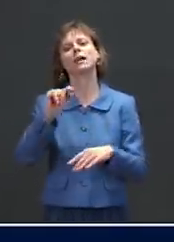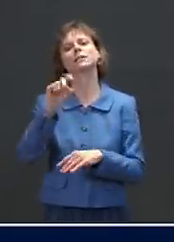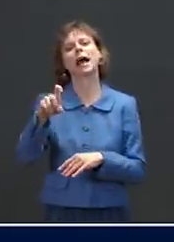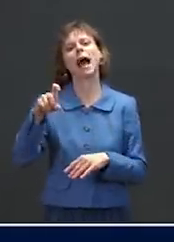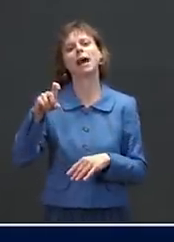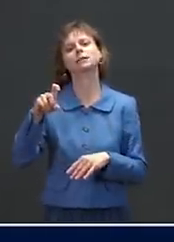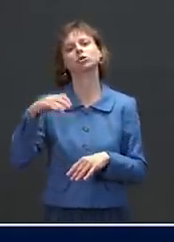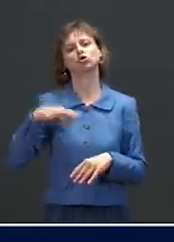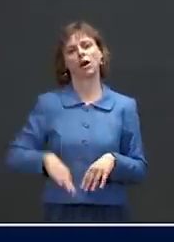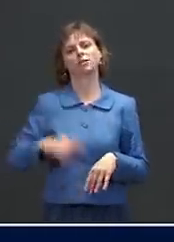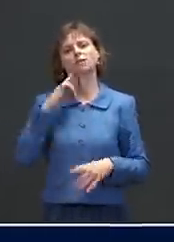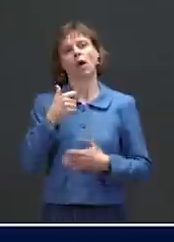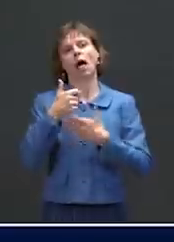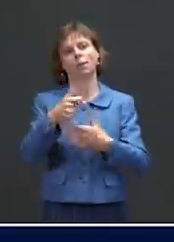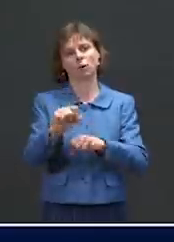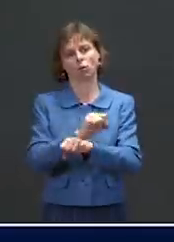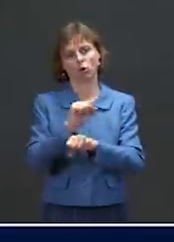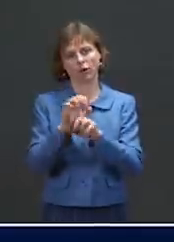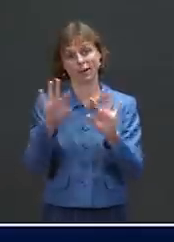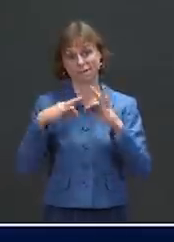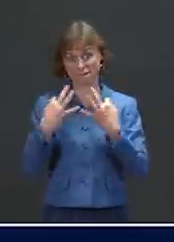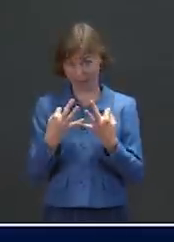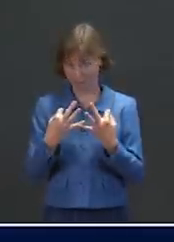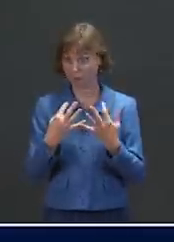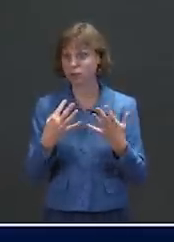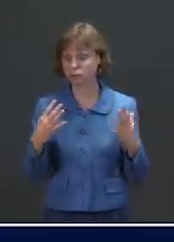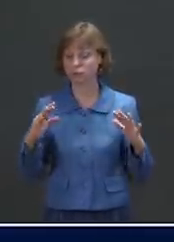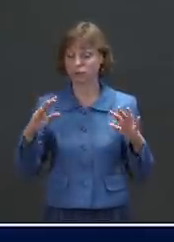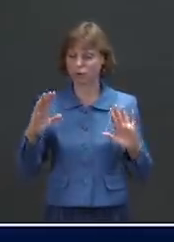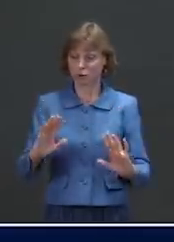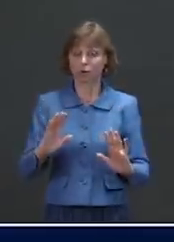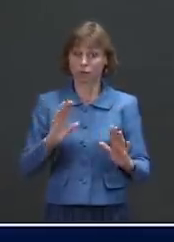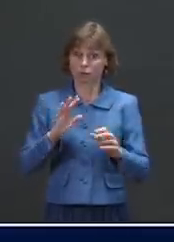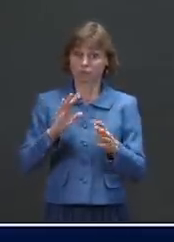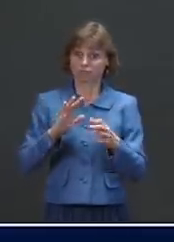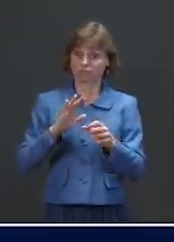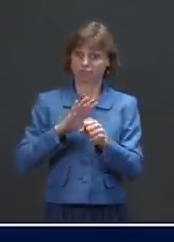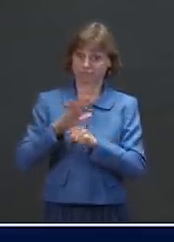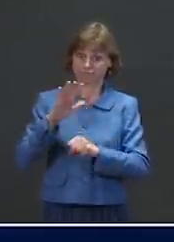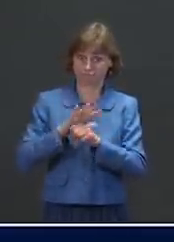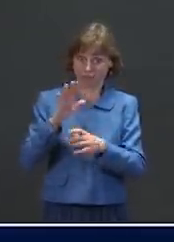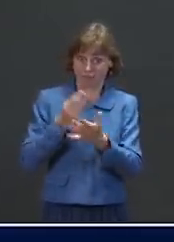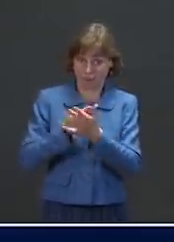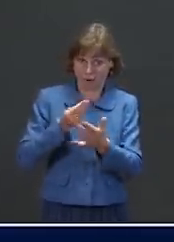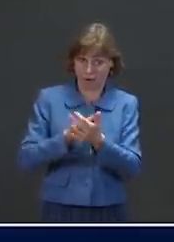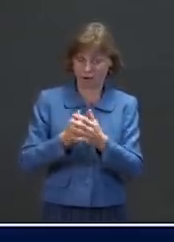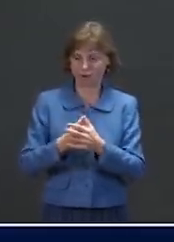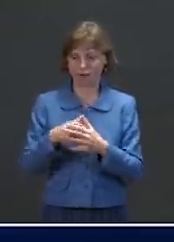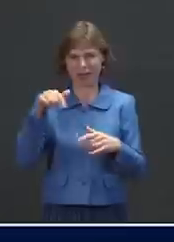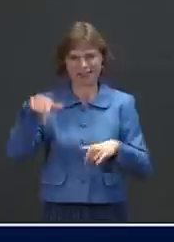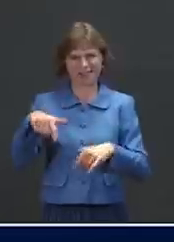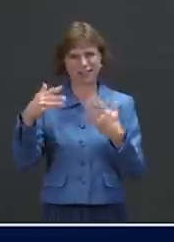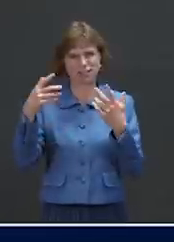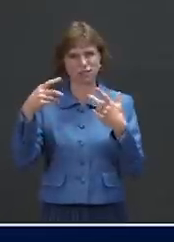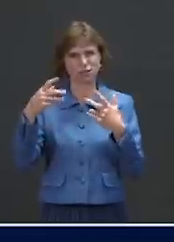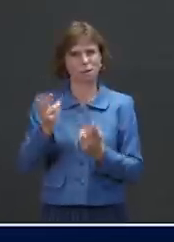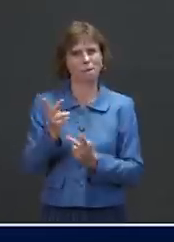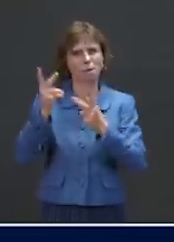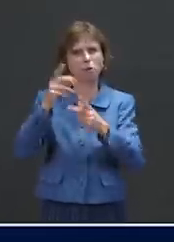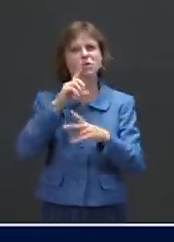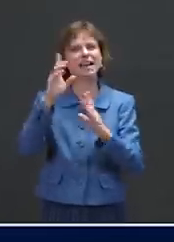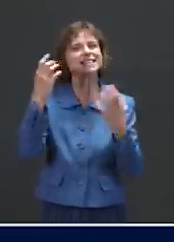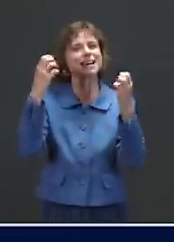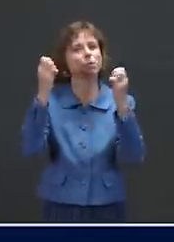families ensure they can make ends meet. This proposal is emergency funding, as I understand it. It's a central priority